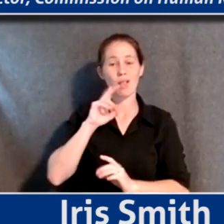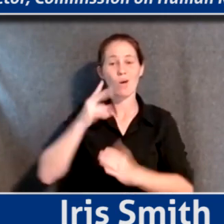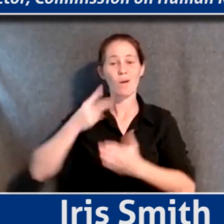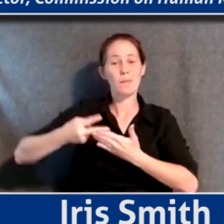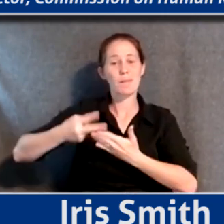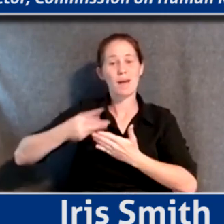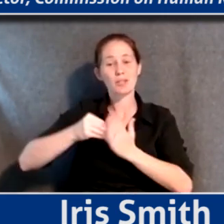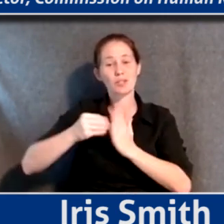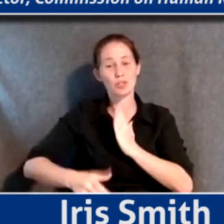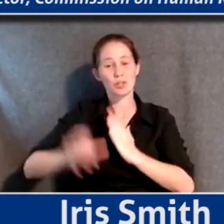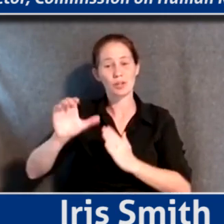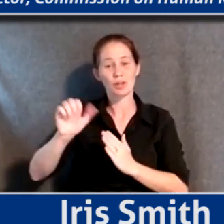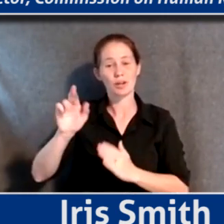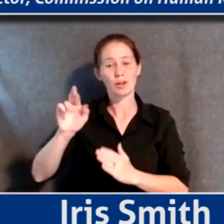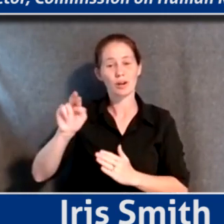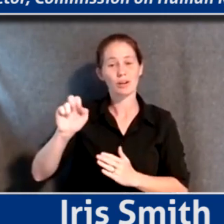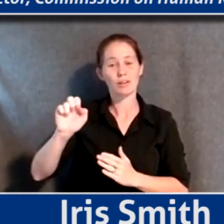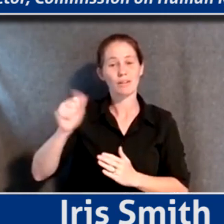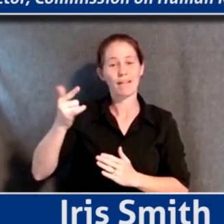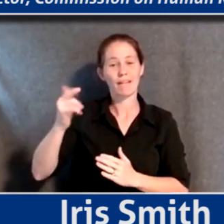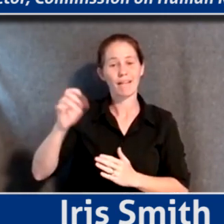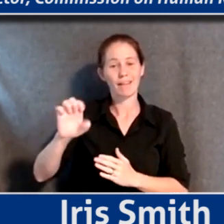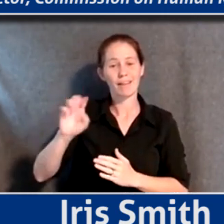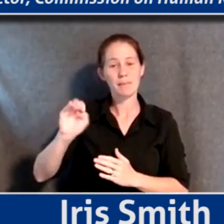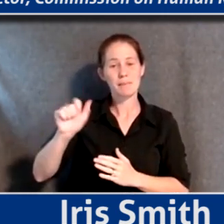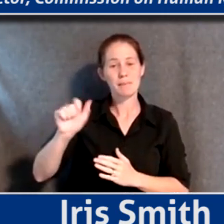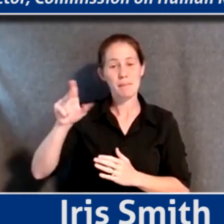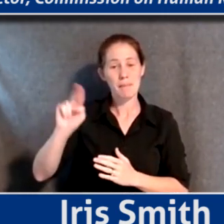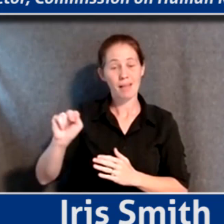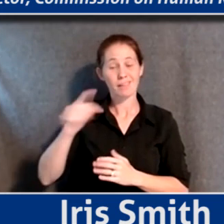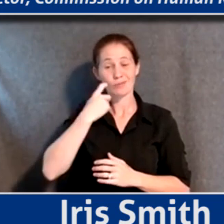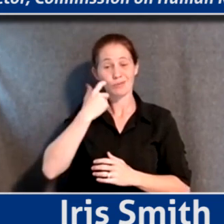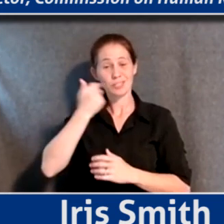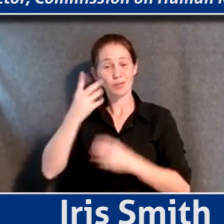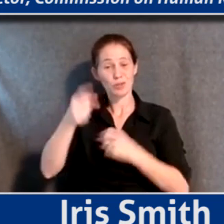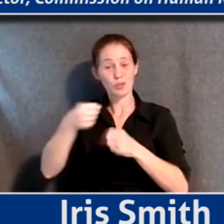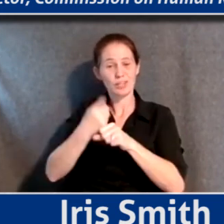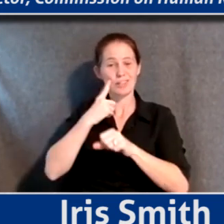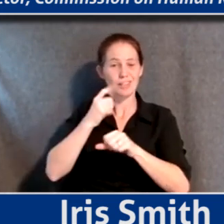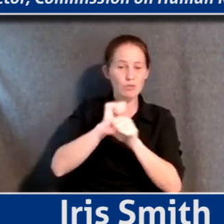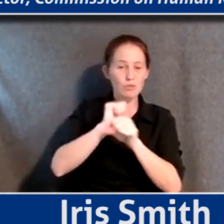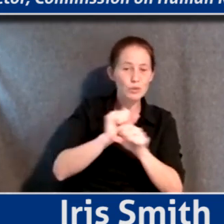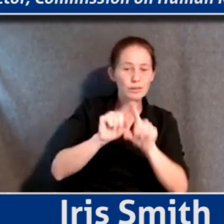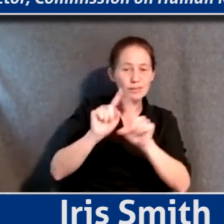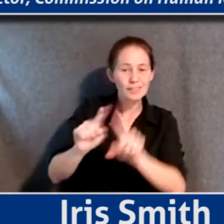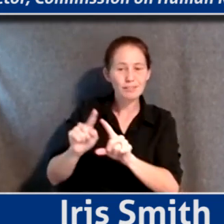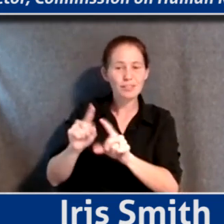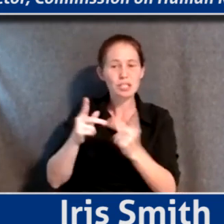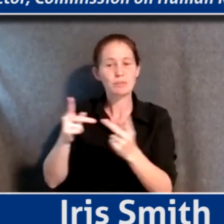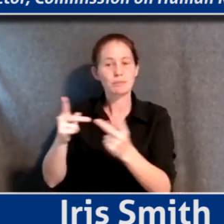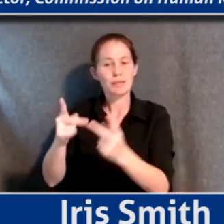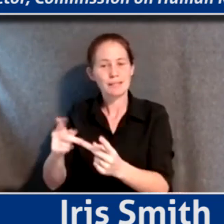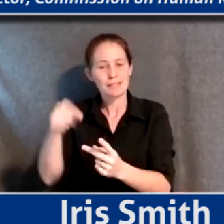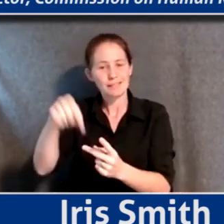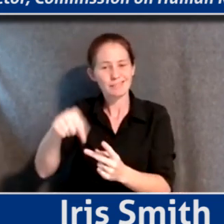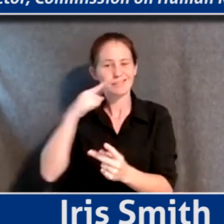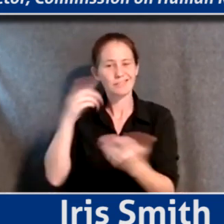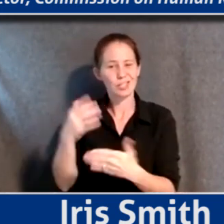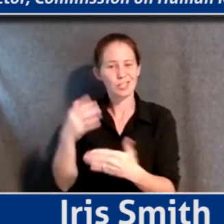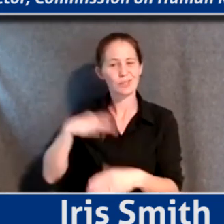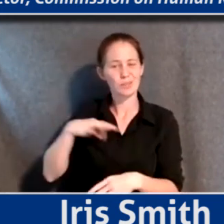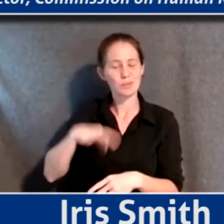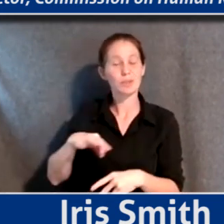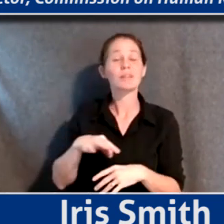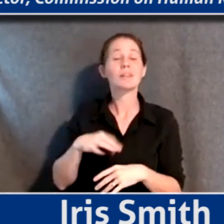Mellon University. But for the past several years, I've held various positions with the city of Pittsburgh. So my perspective that I'm bringing